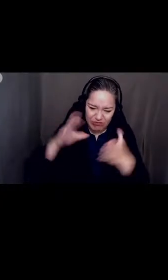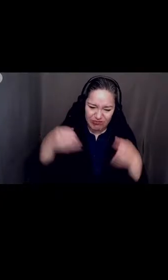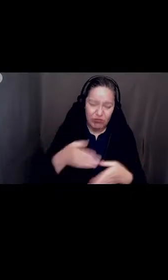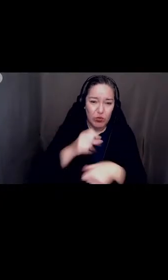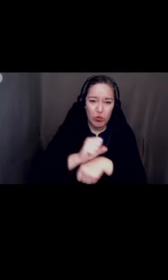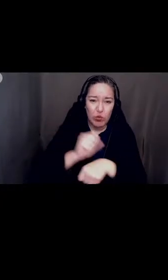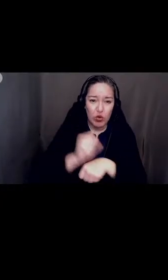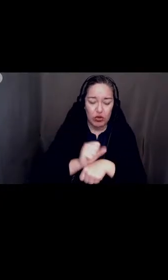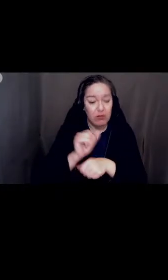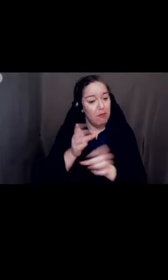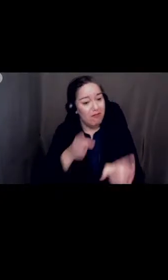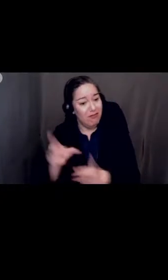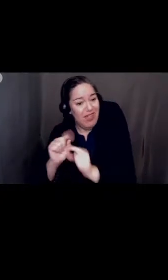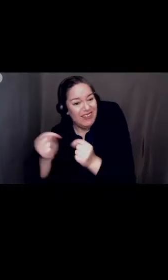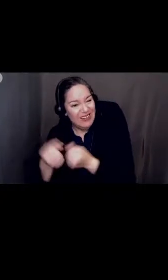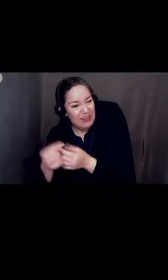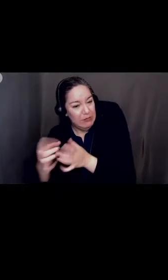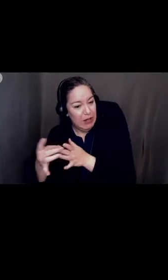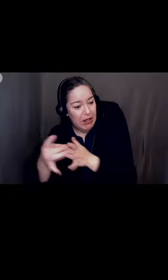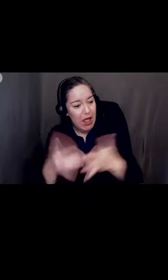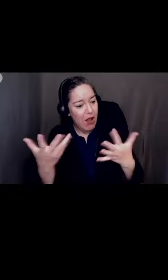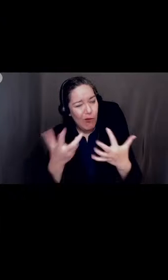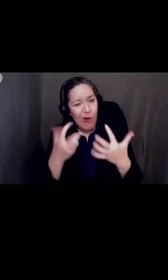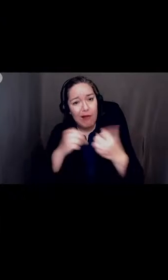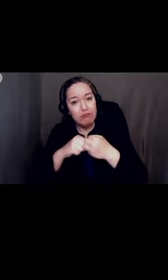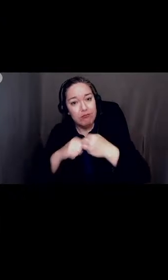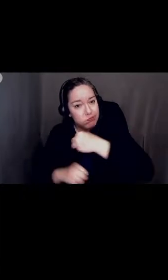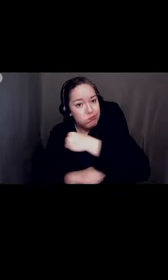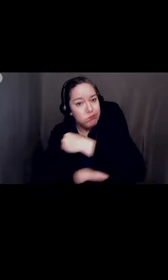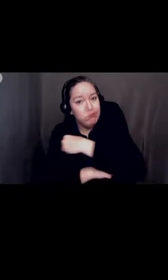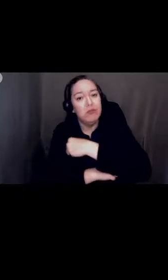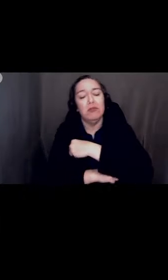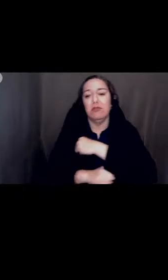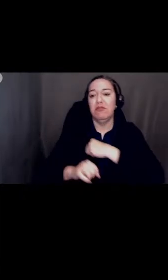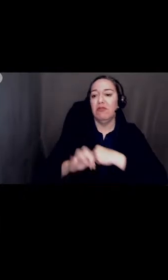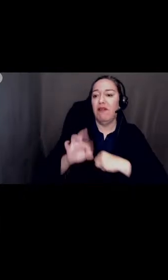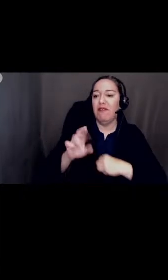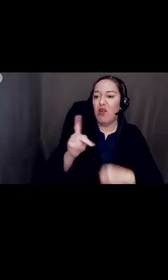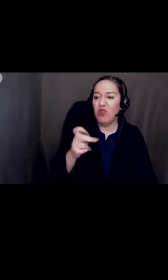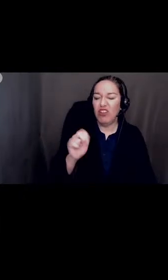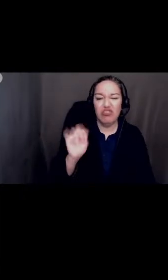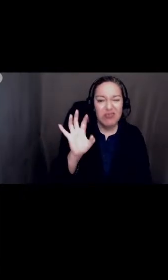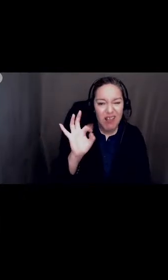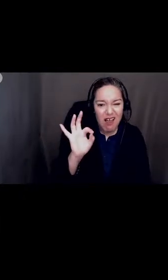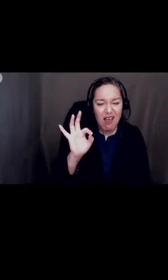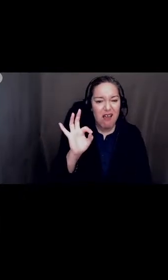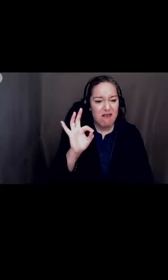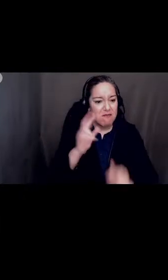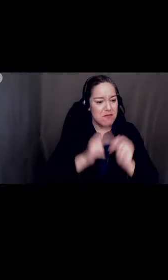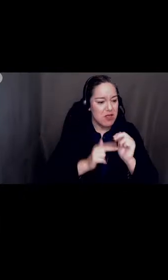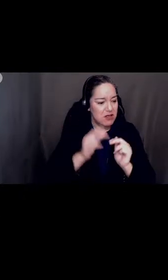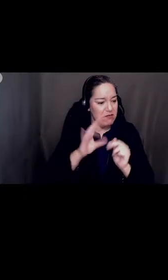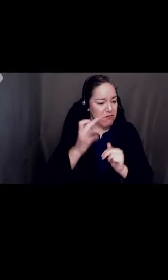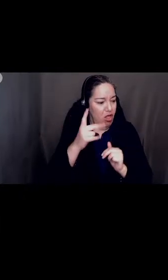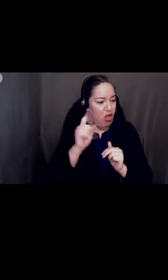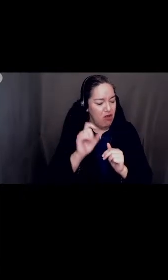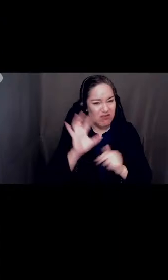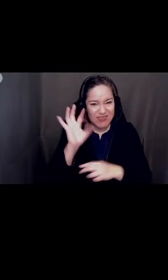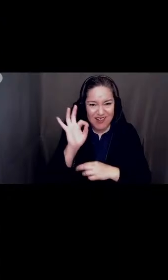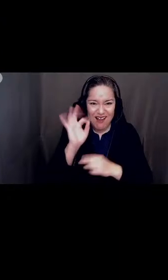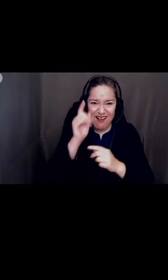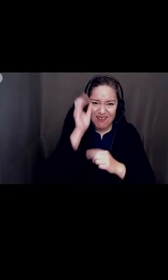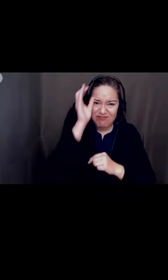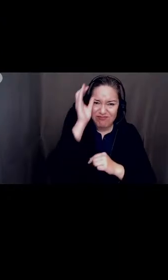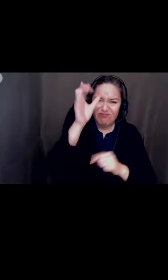team through, was the foundation of the nine building blocks. These blocks are based on more than 25 years, five years of